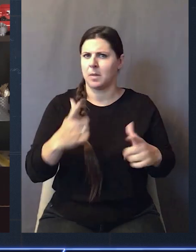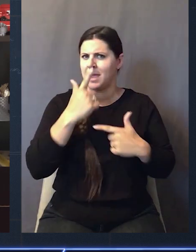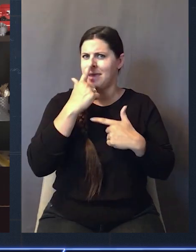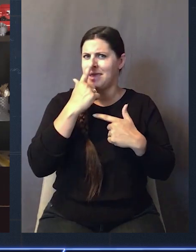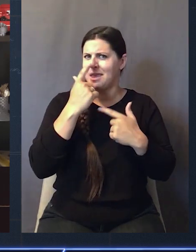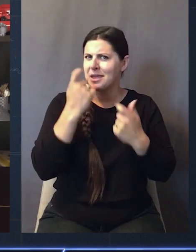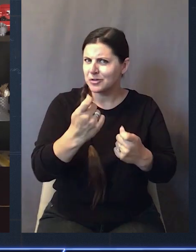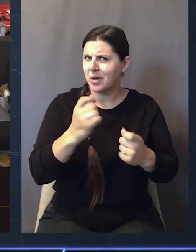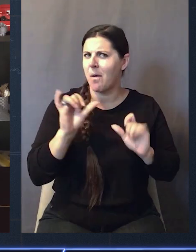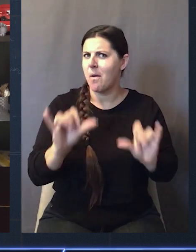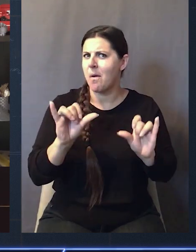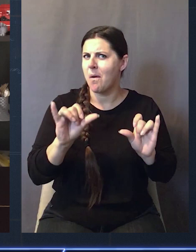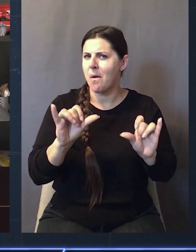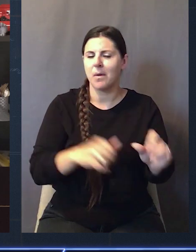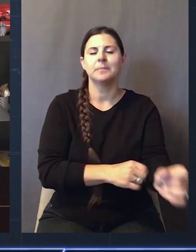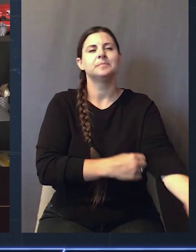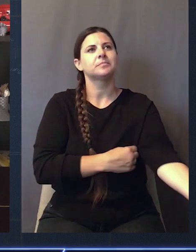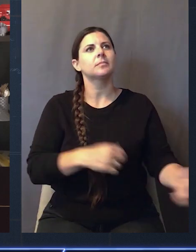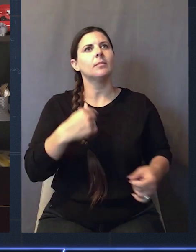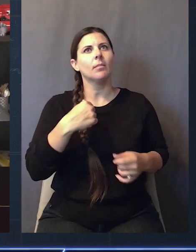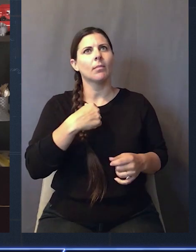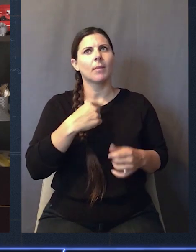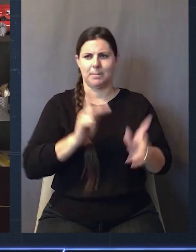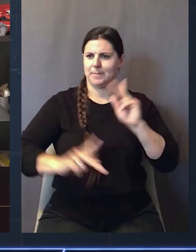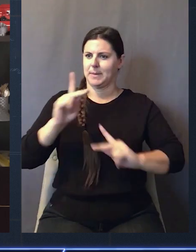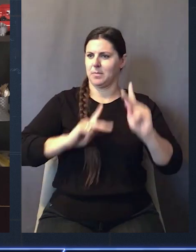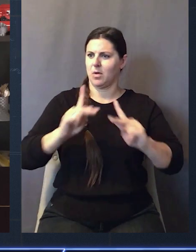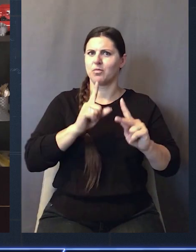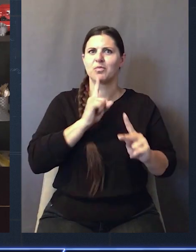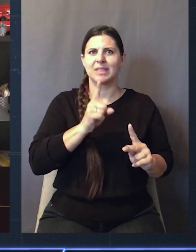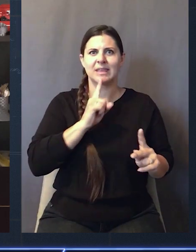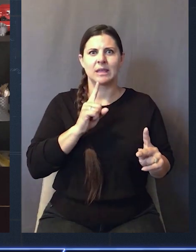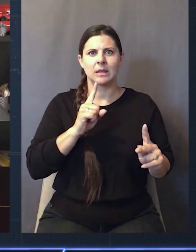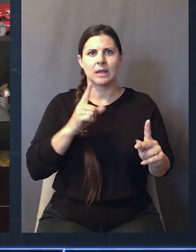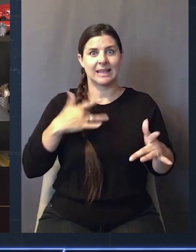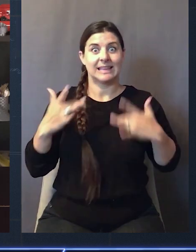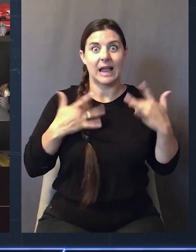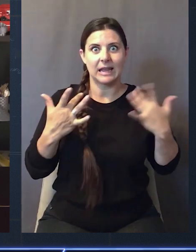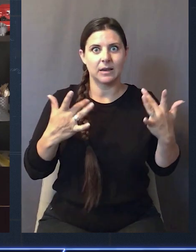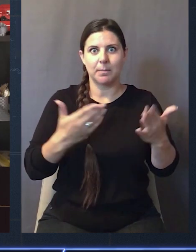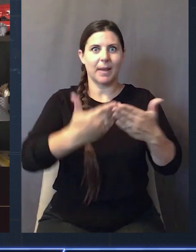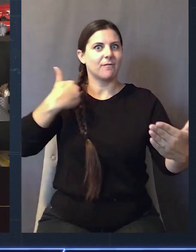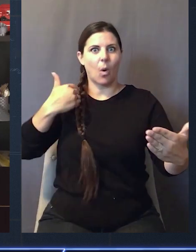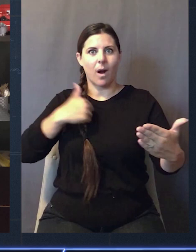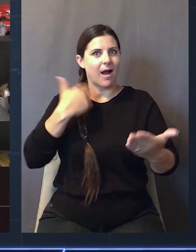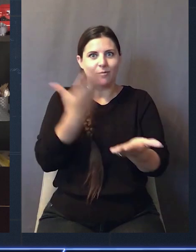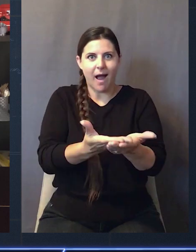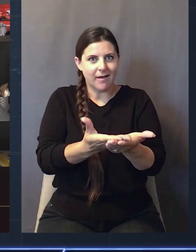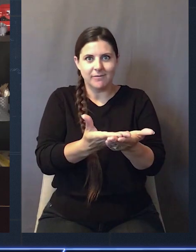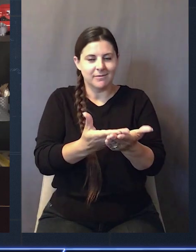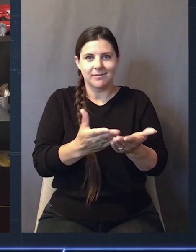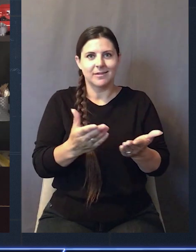One interesting thing I found when I did this road trip is I started to get credit before I even spoke. Literally